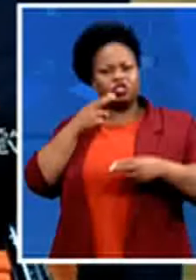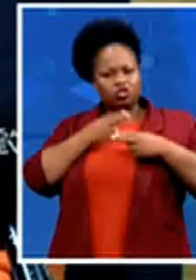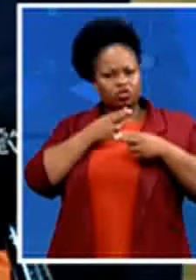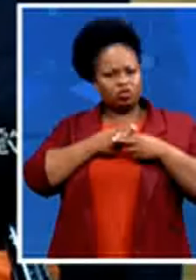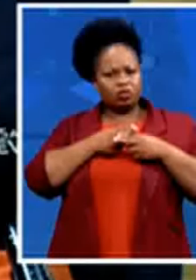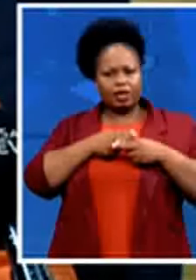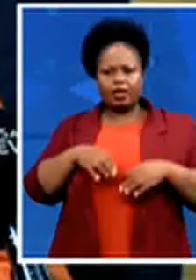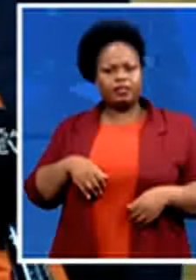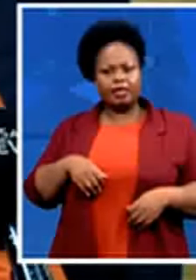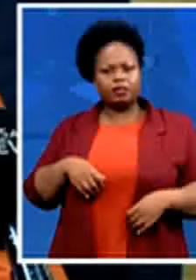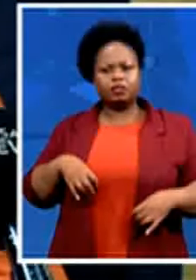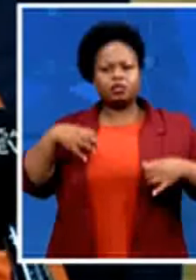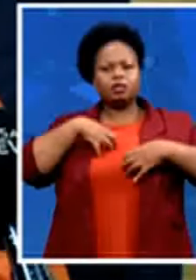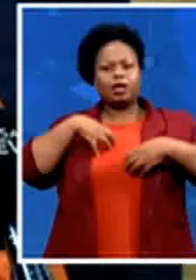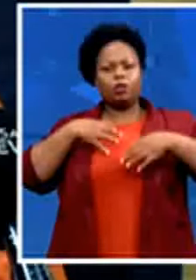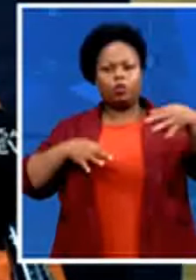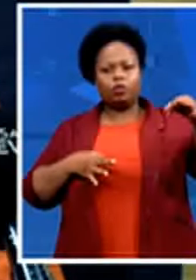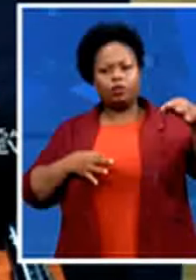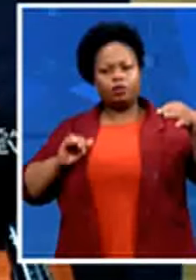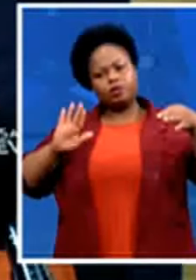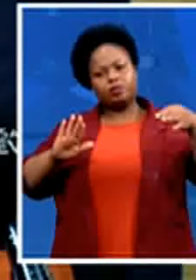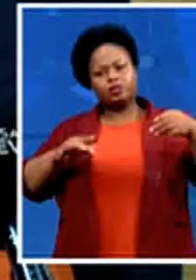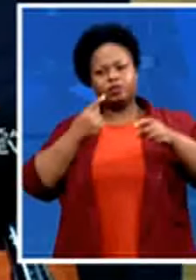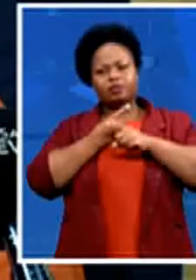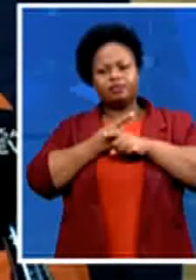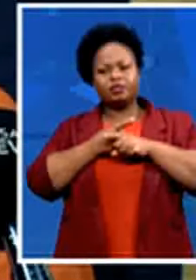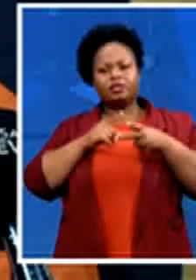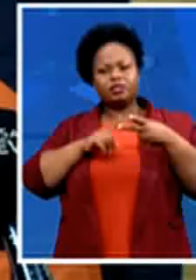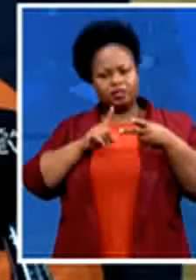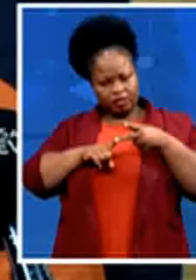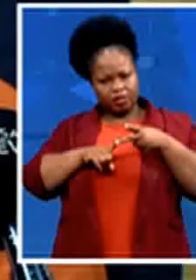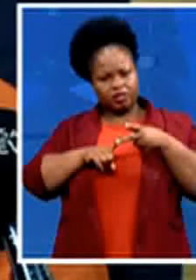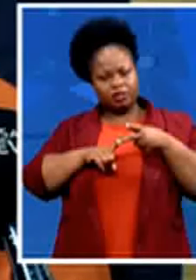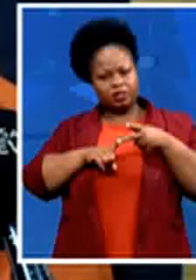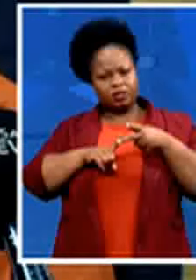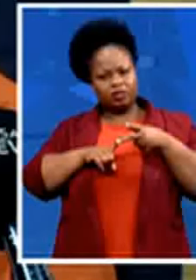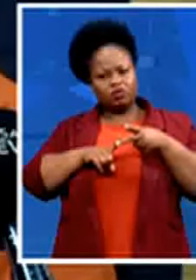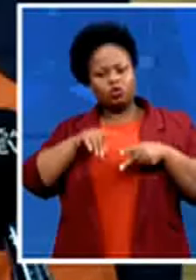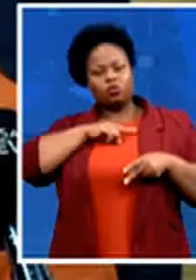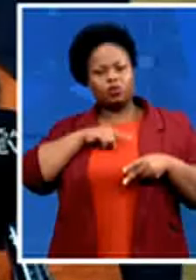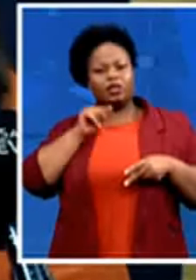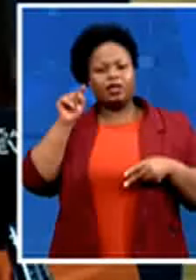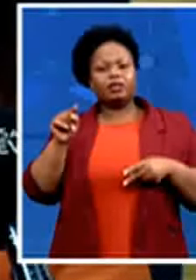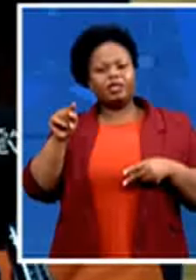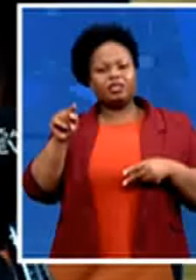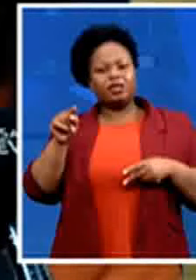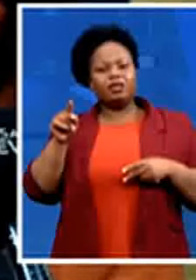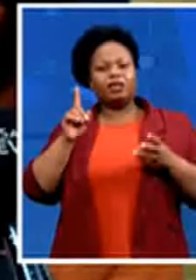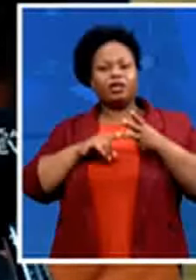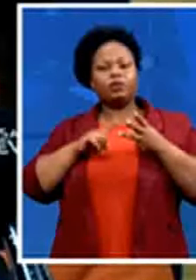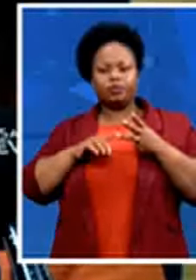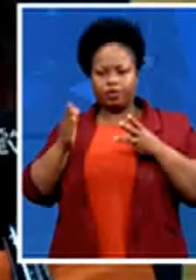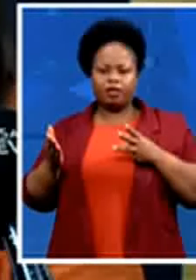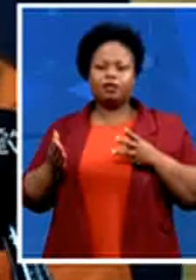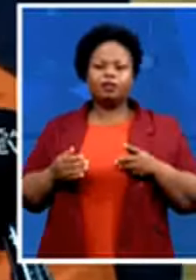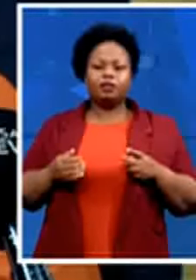can even start building themselves instead of waiting for government you know i i have read the book and